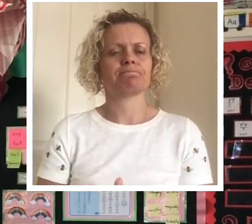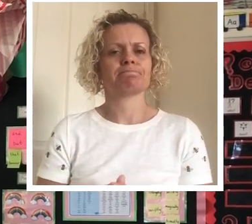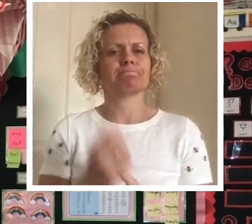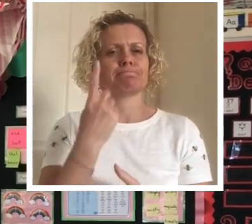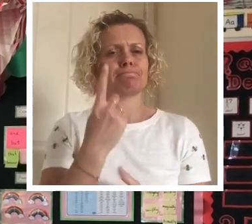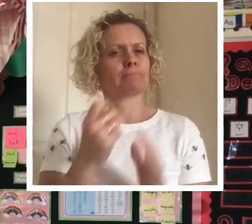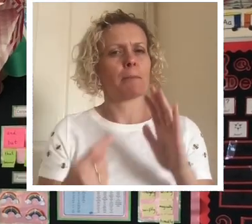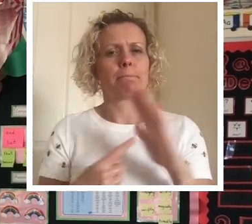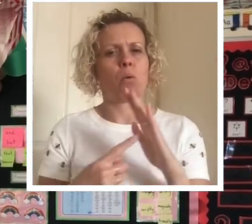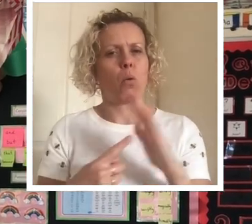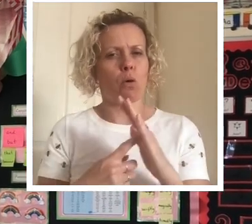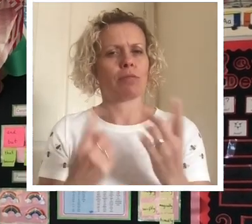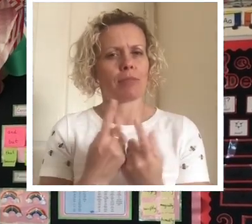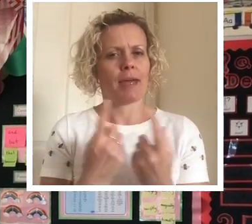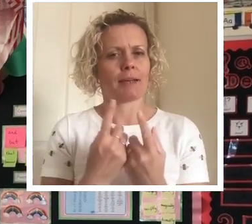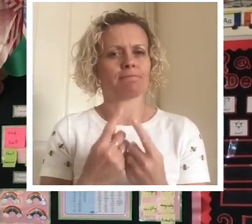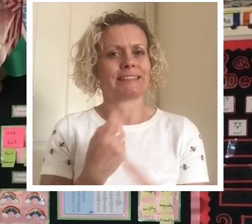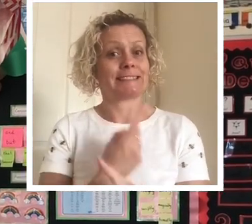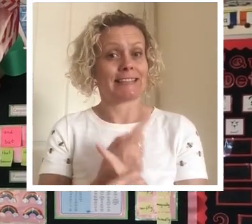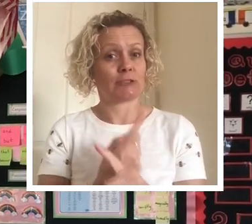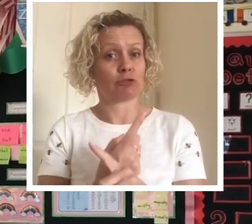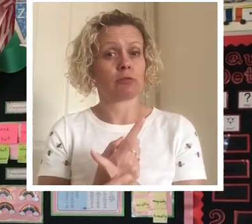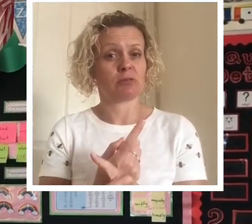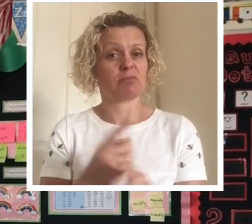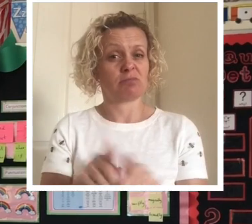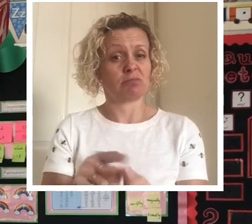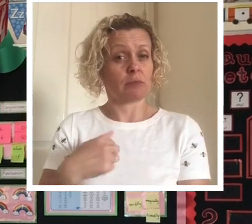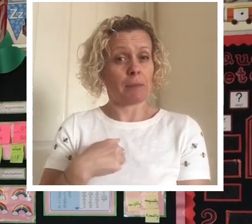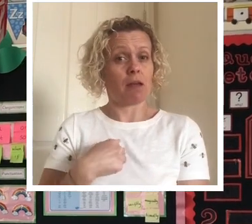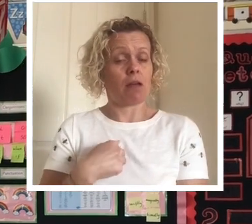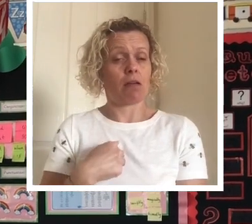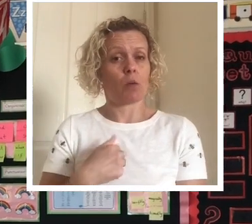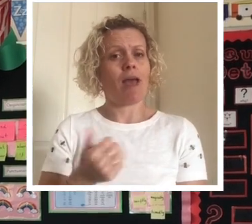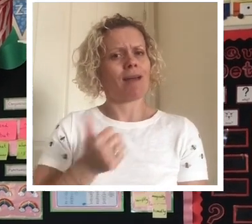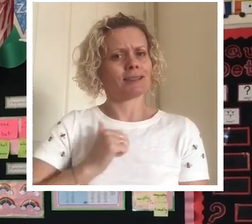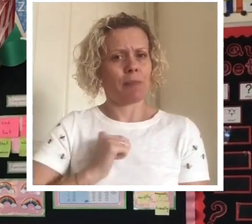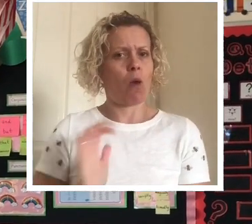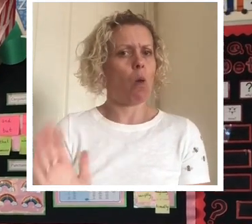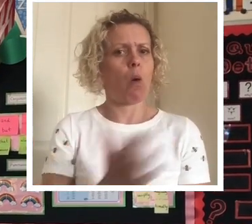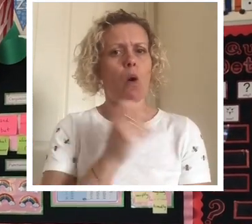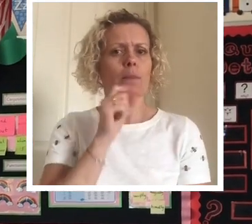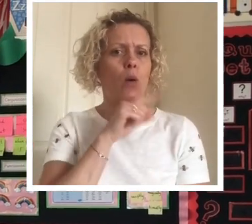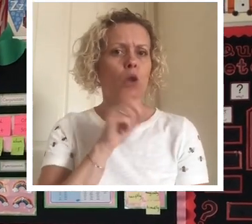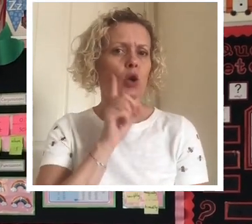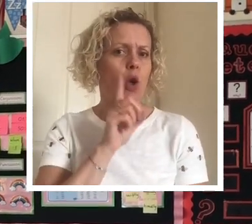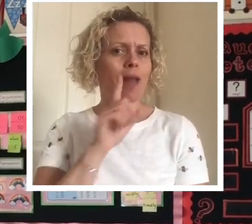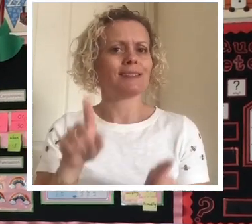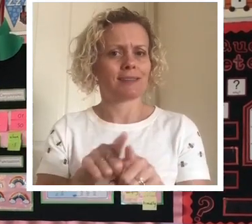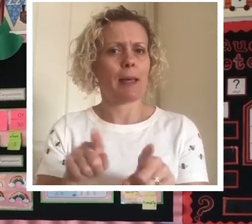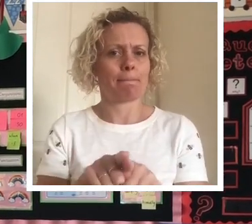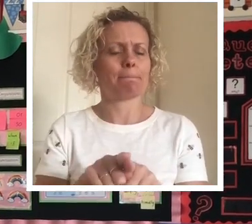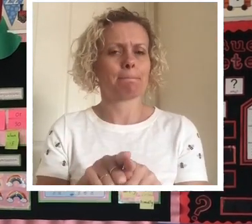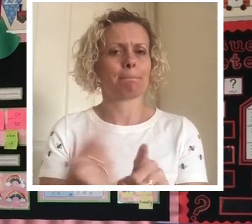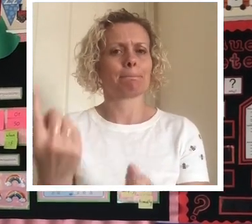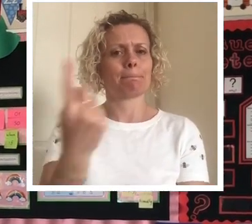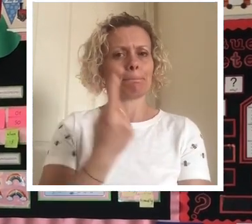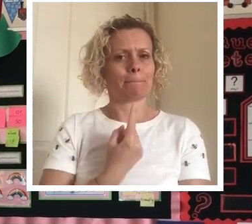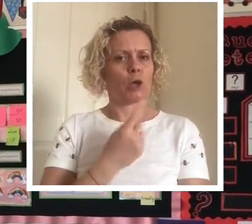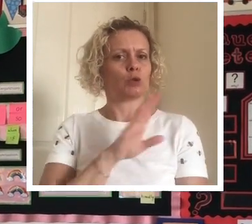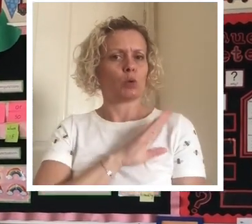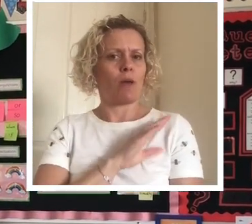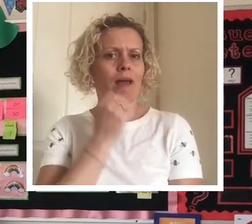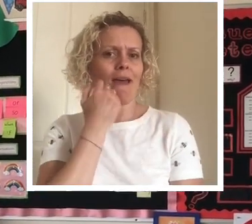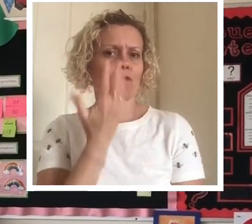of the things that all the teachers will be doing including myself and which we expect all the boys and girls to do is to come to school